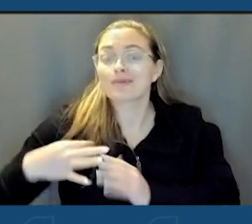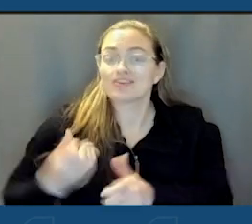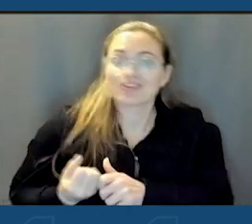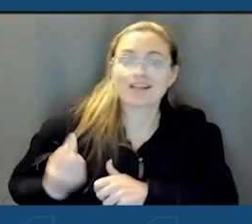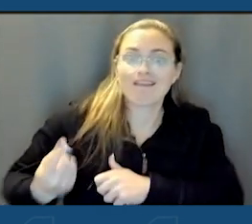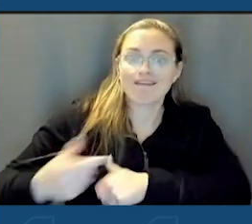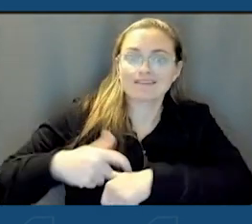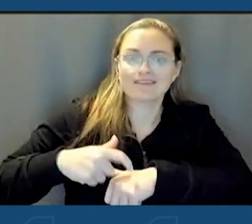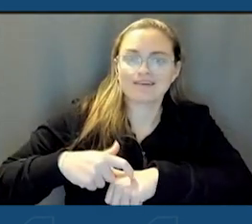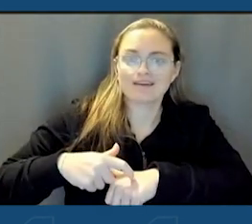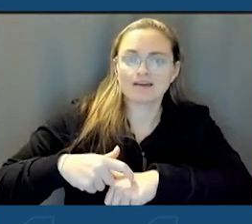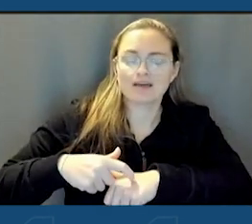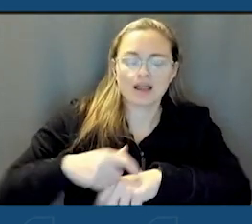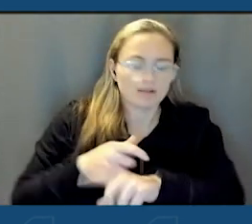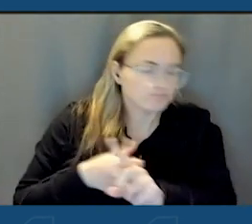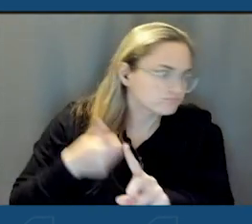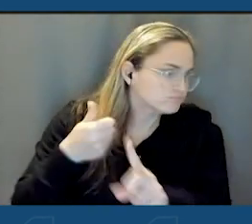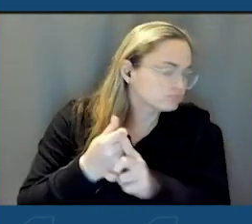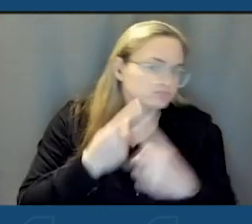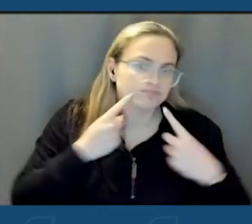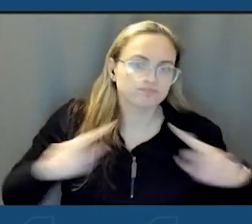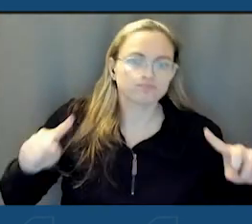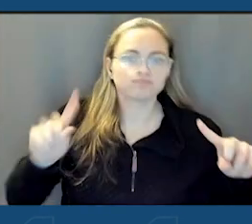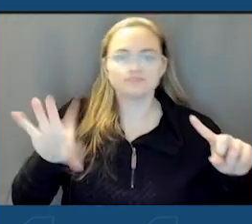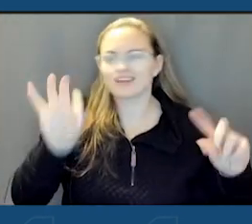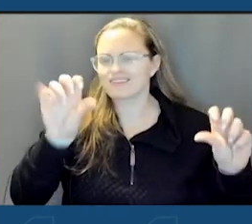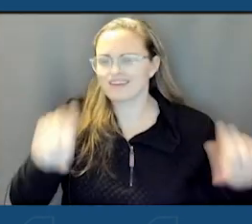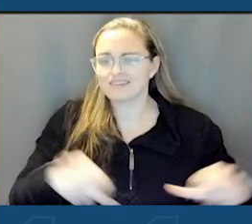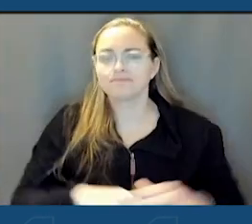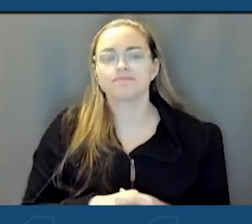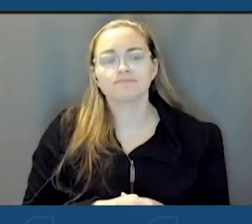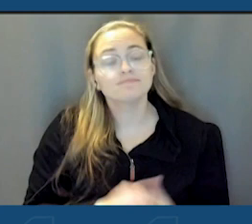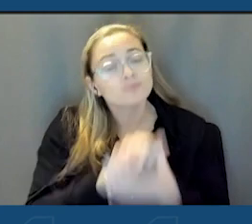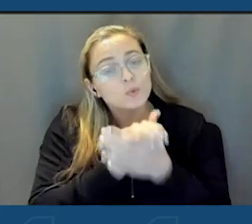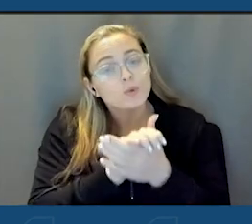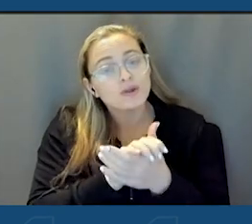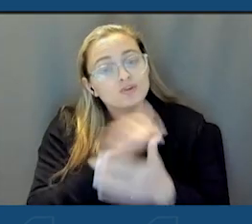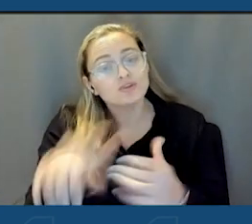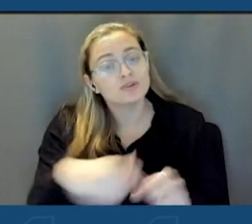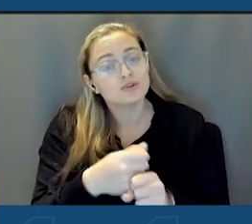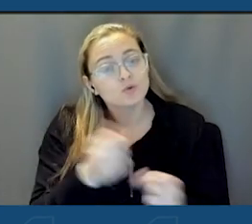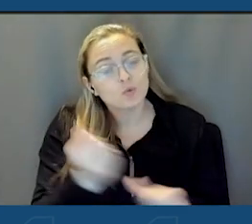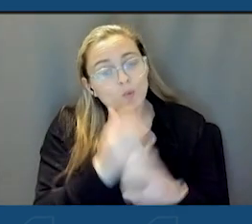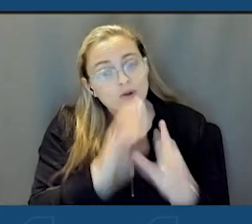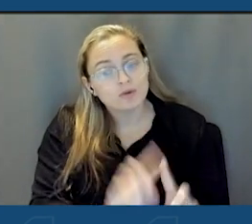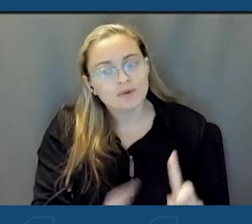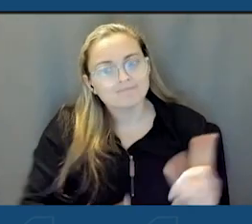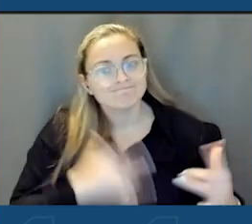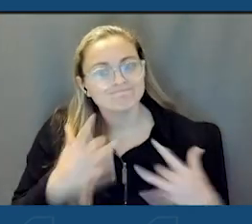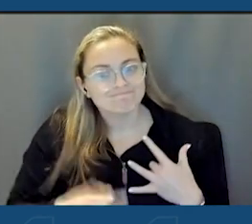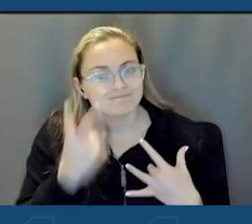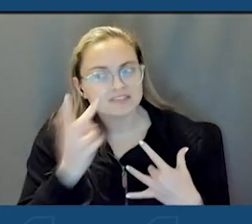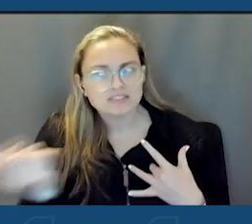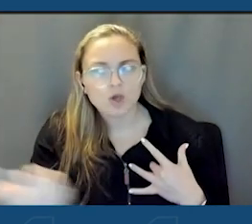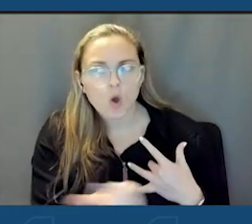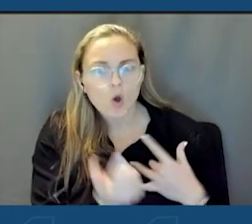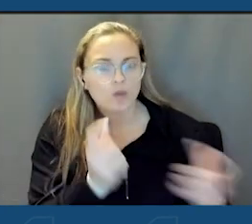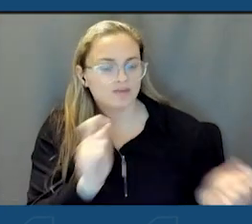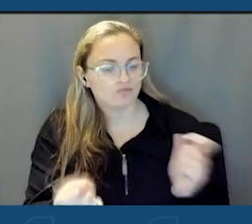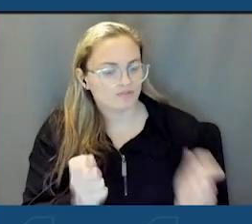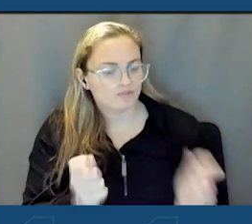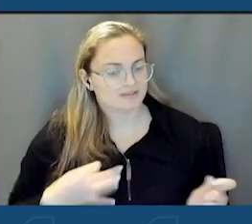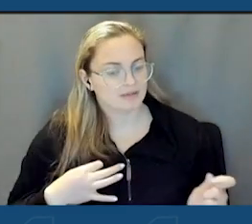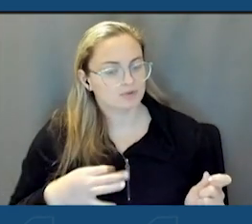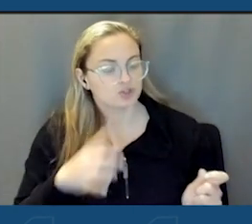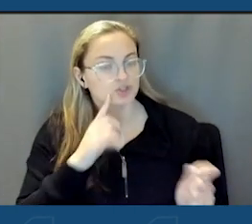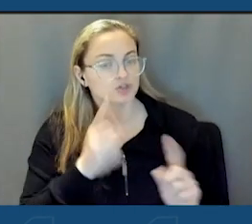is an absolute slam dunk to select. So I congratulate this year's winners but I'm also excited to see all the revised applications that